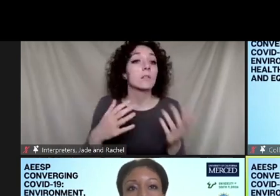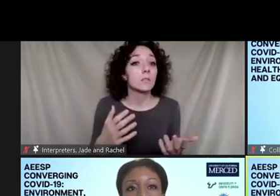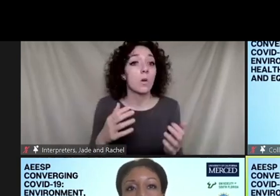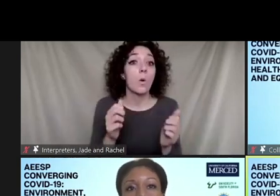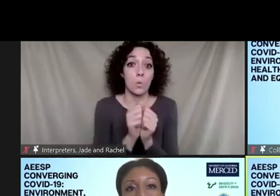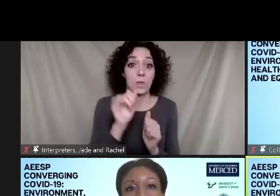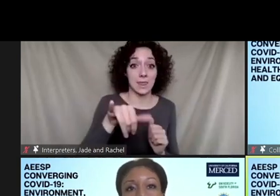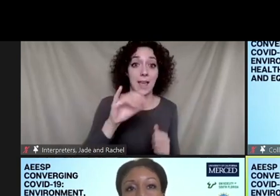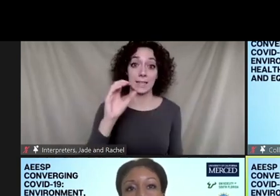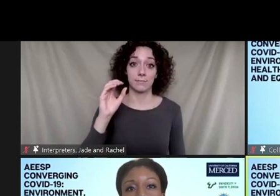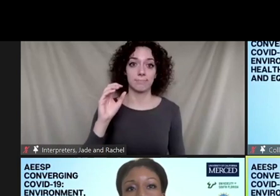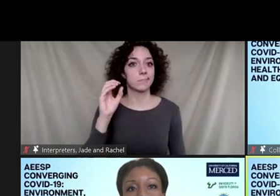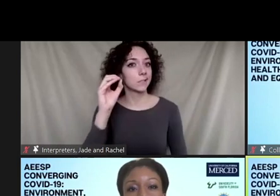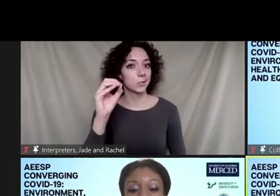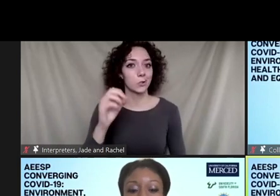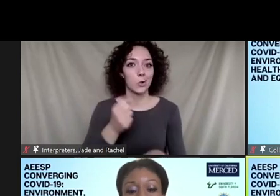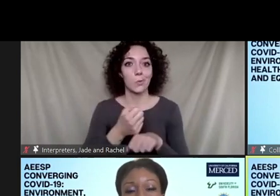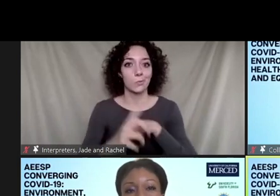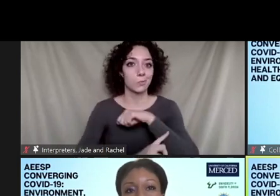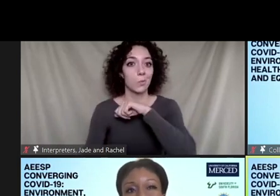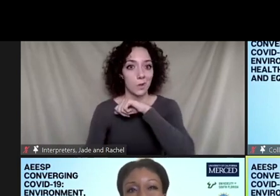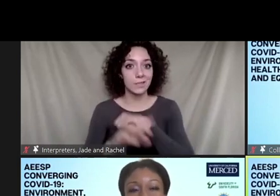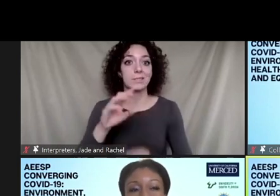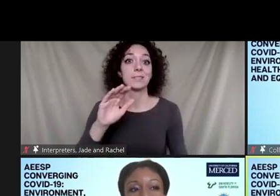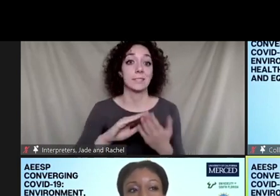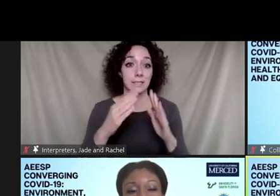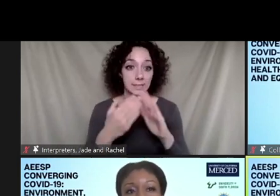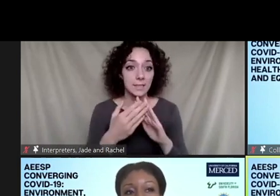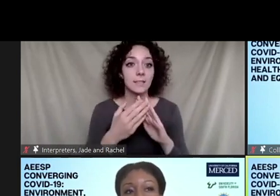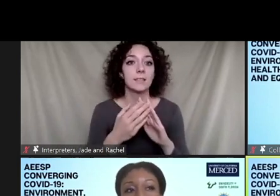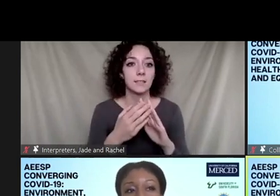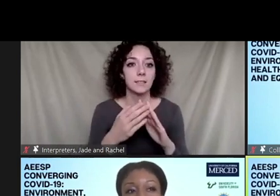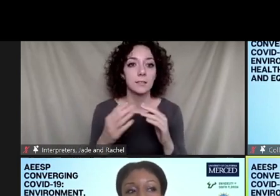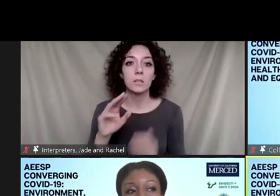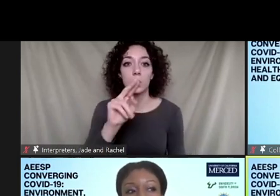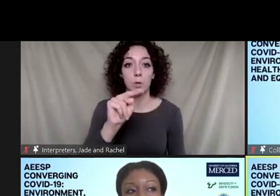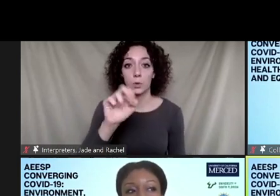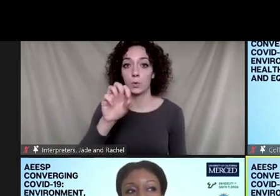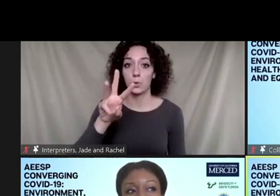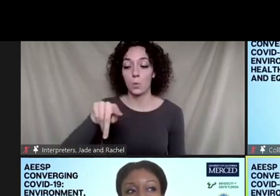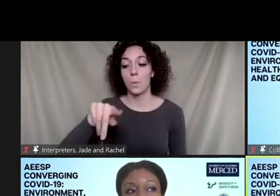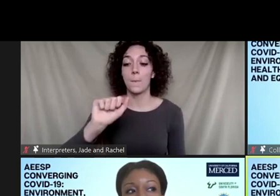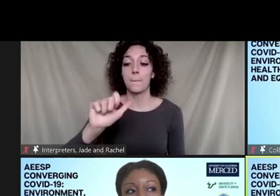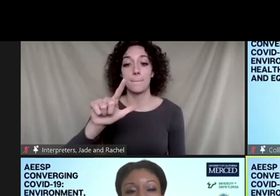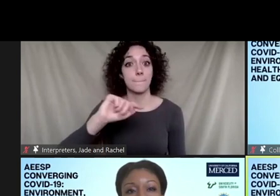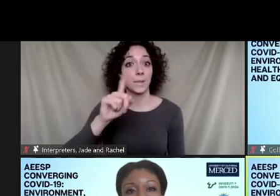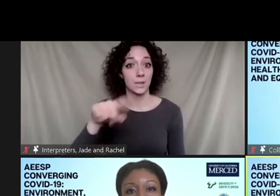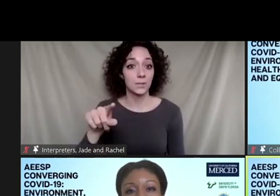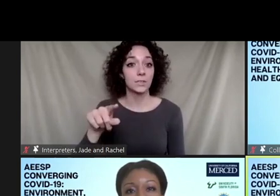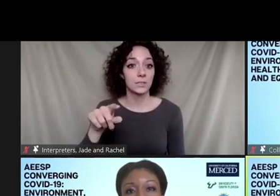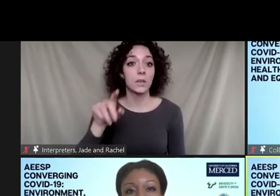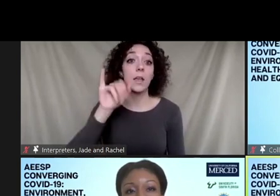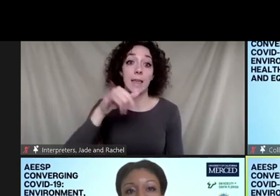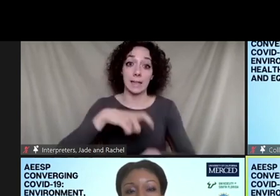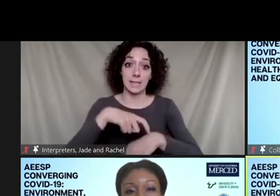waste city, the town name of the town is the New Pelt. Dr. They are already at the time when they receive the material, they are